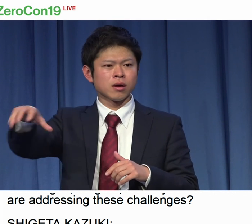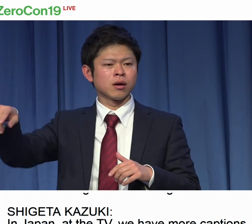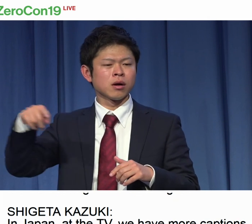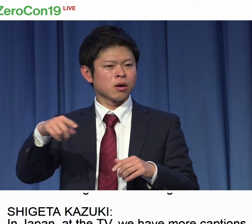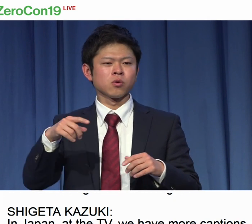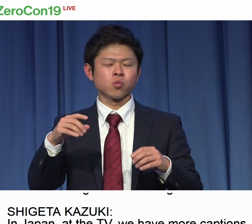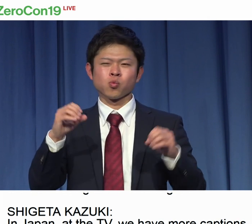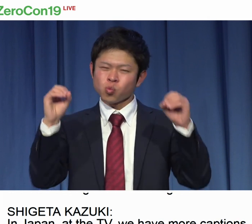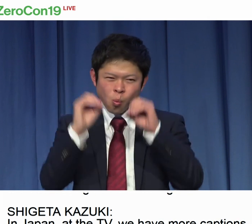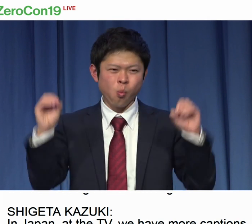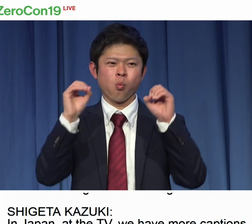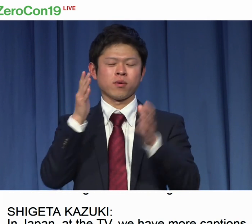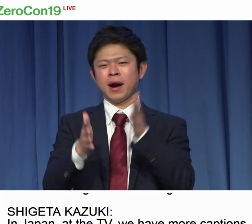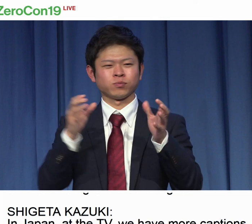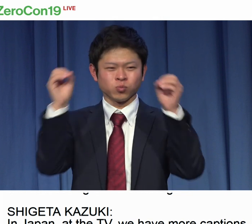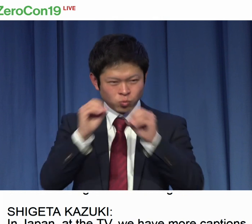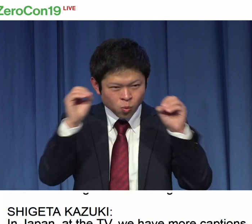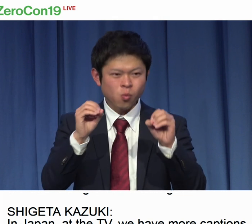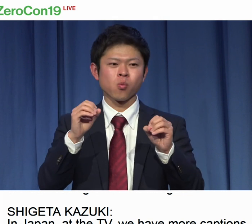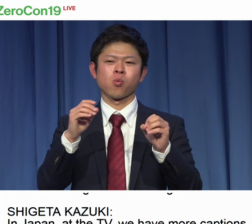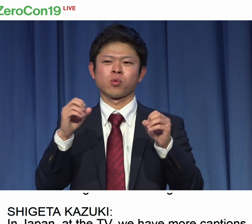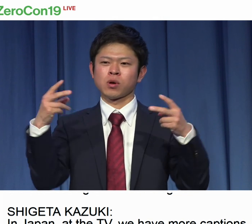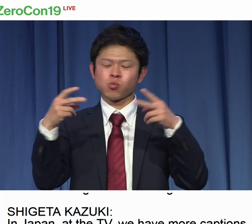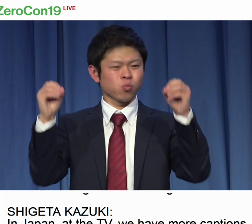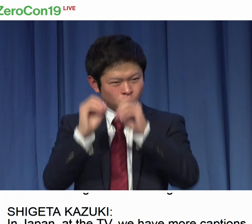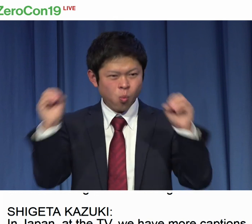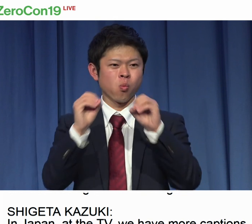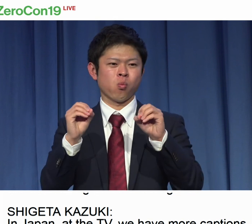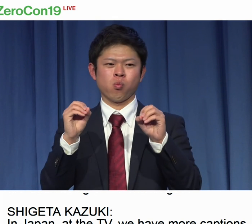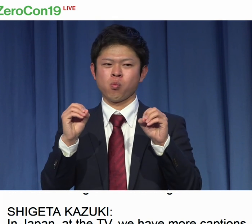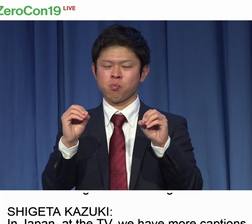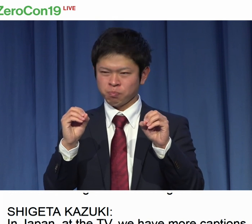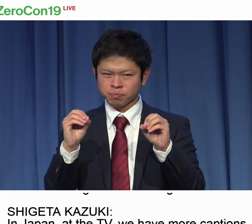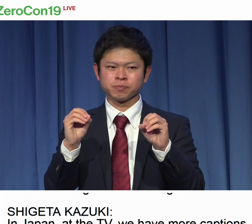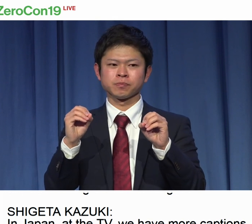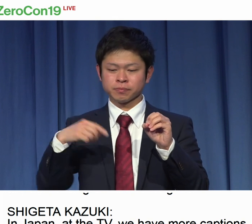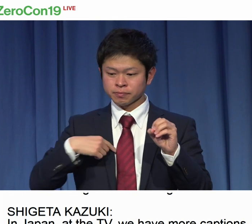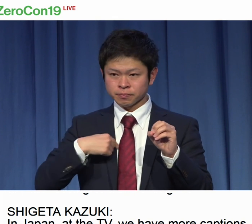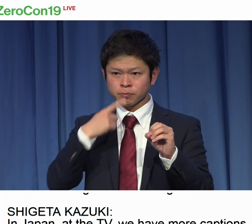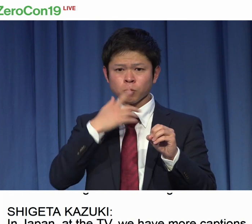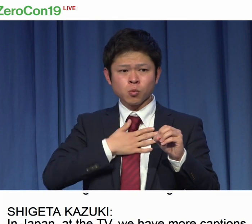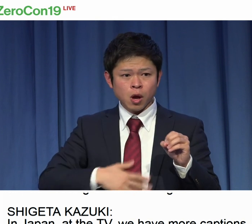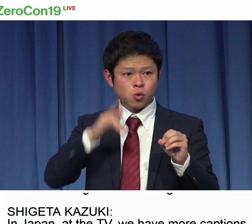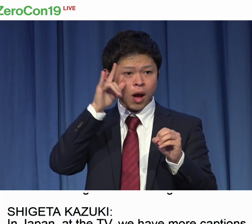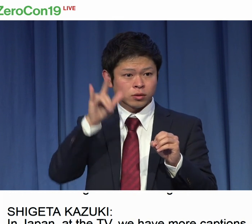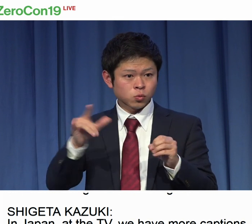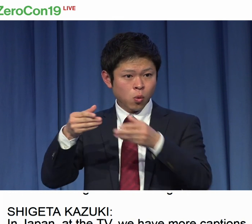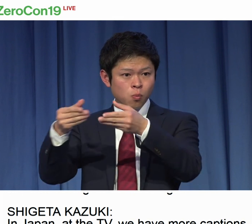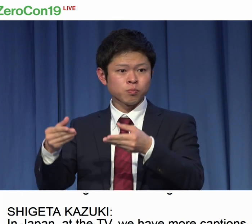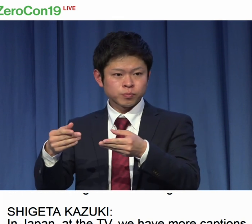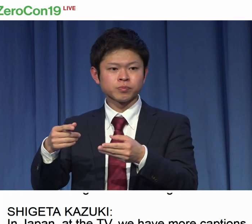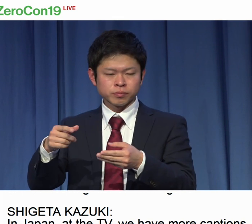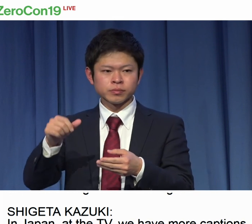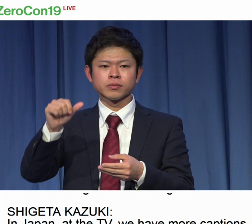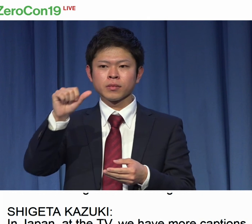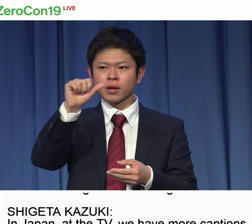But in other Asian countries, there's a big lack of that. We don't have captions. We might